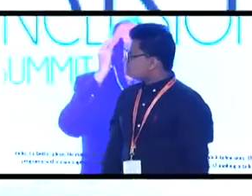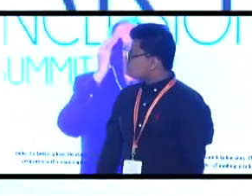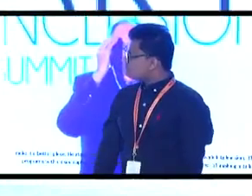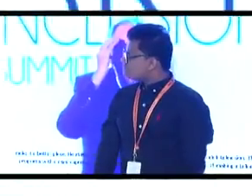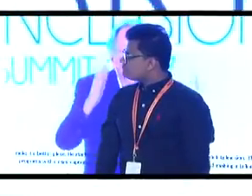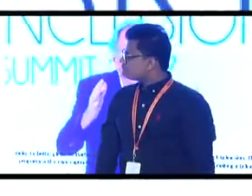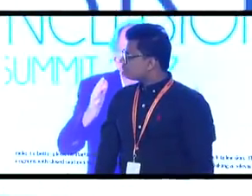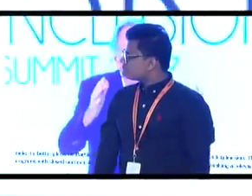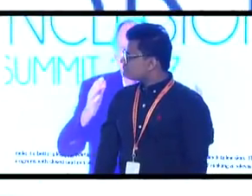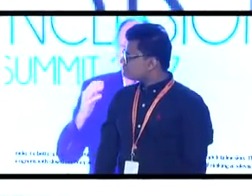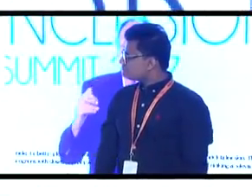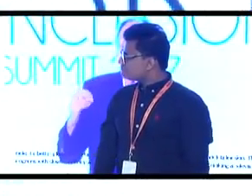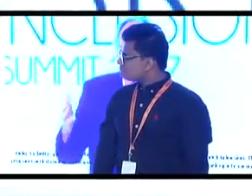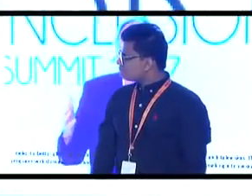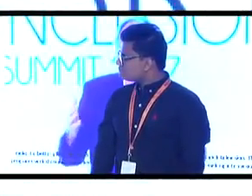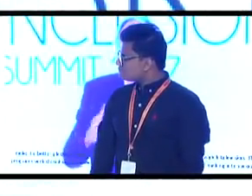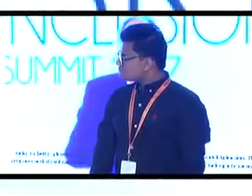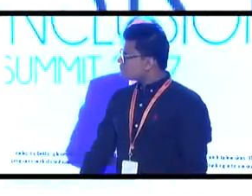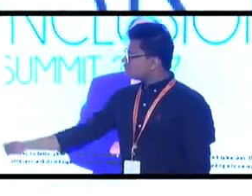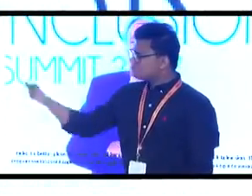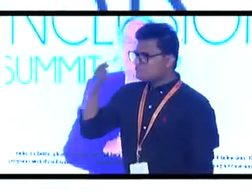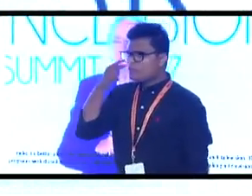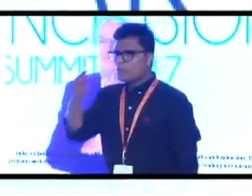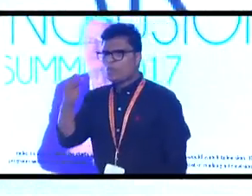So I then began to see things happen.